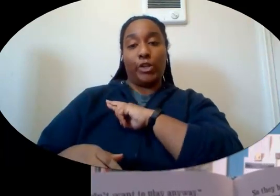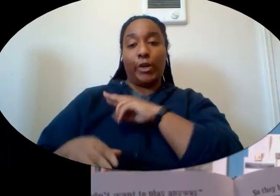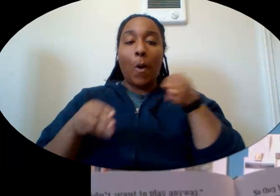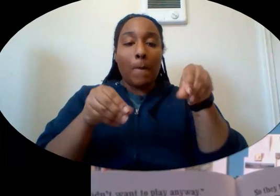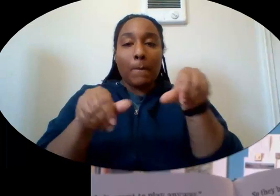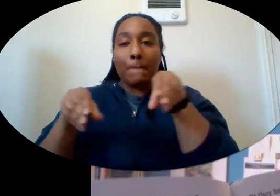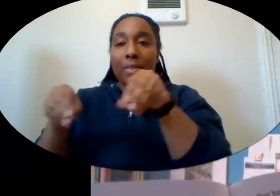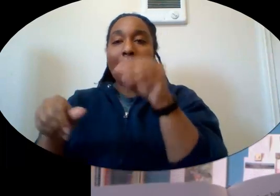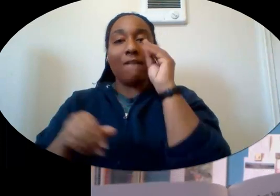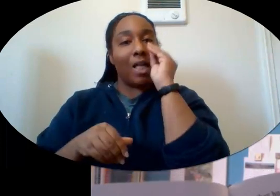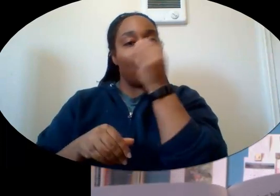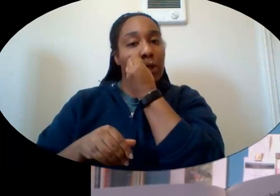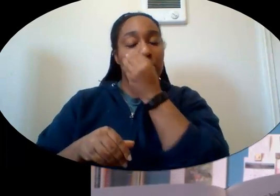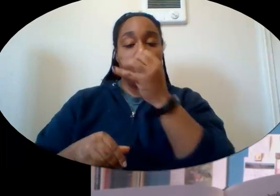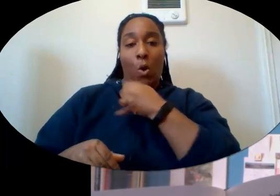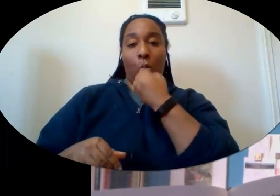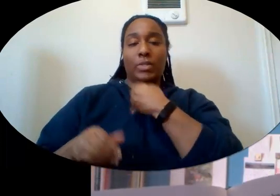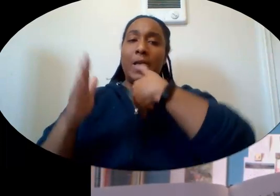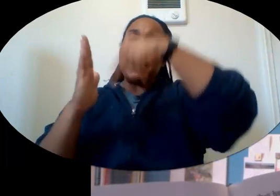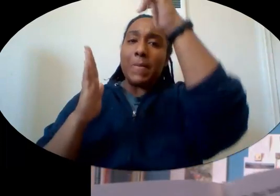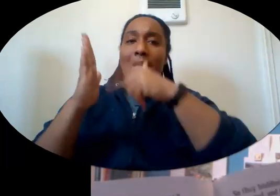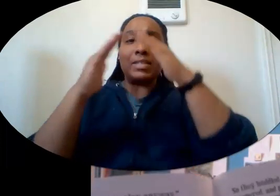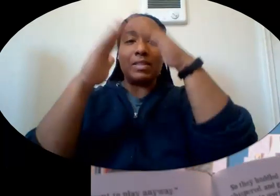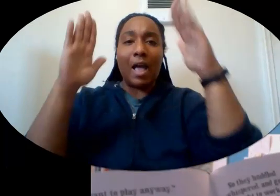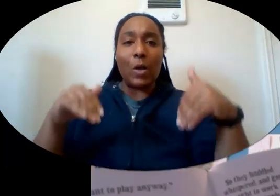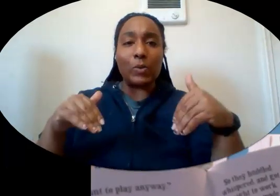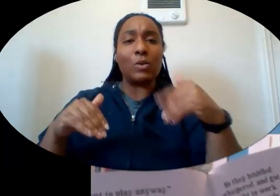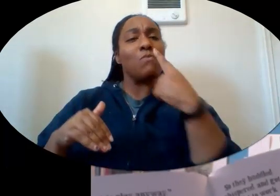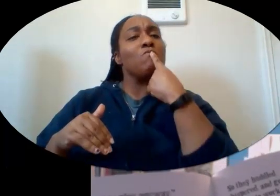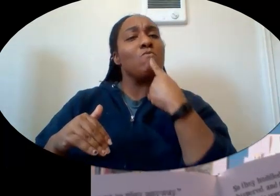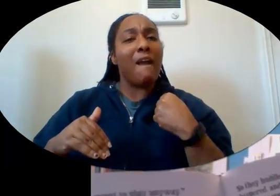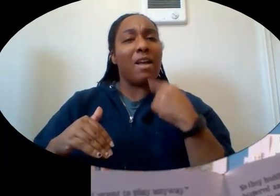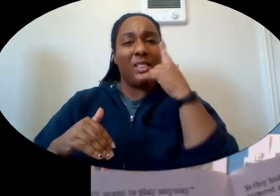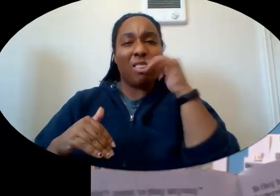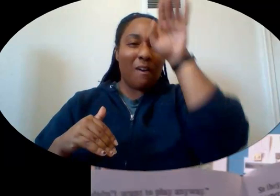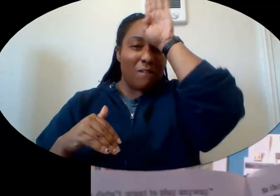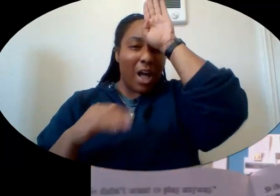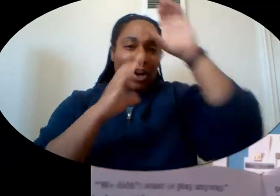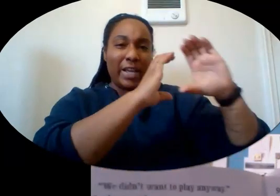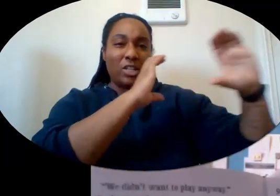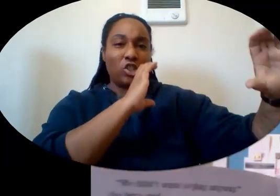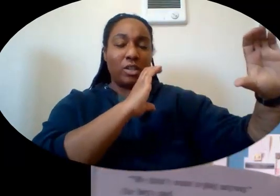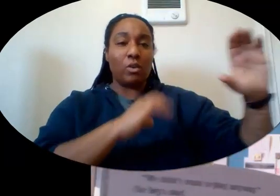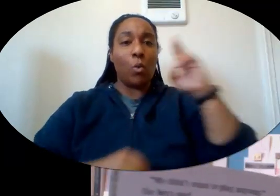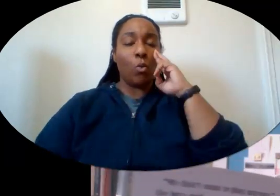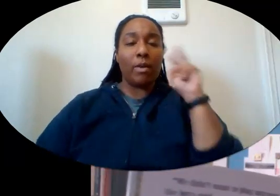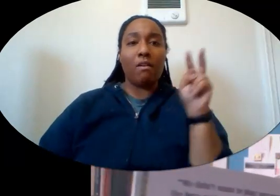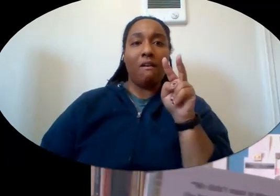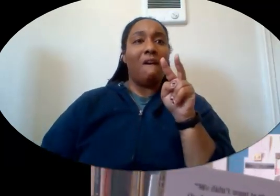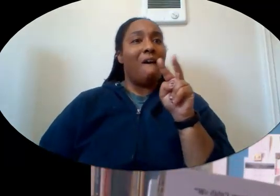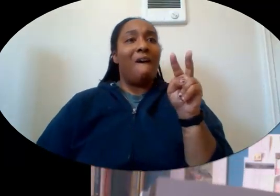flowers. Jose painted the fort. Fire engine read. Ruby was delighted.